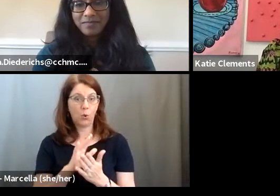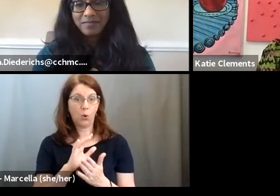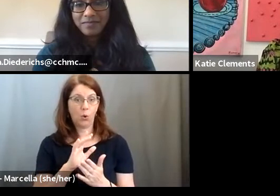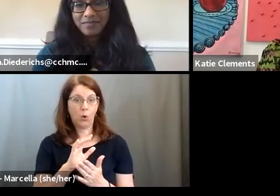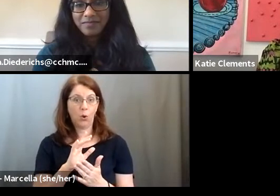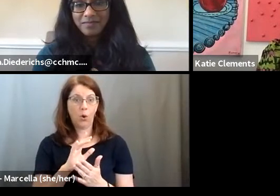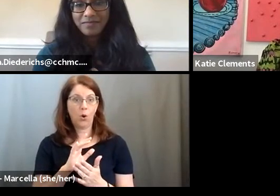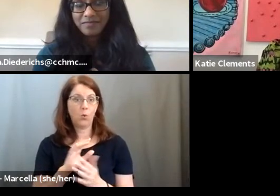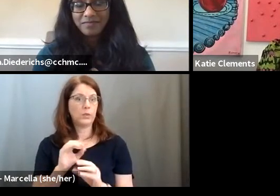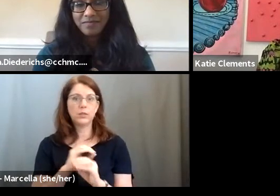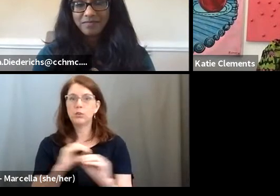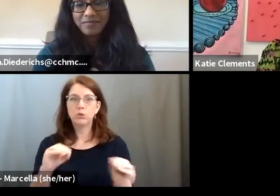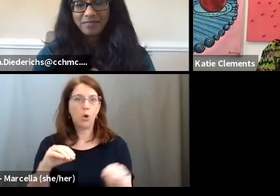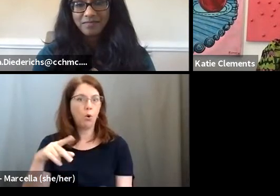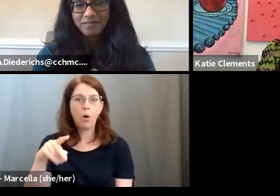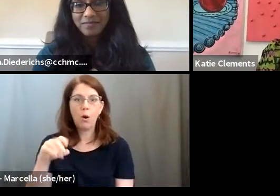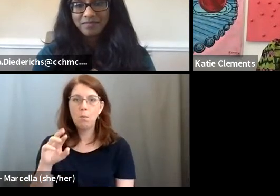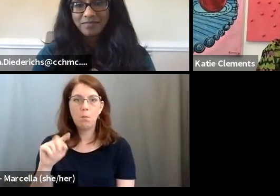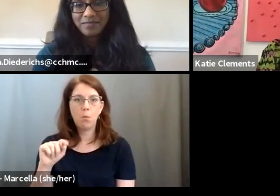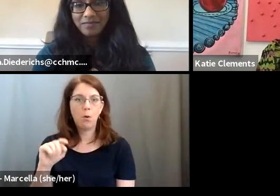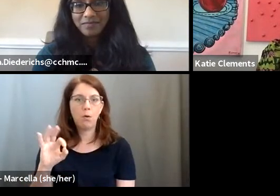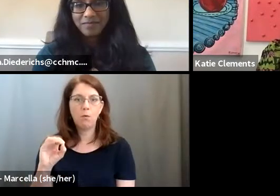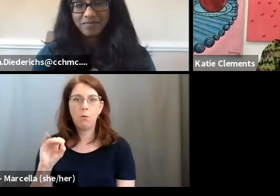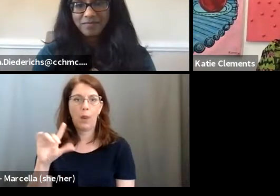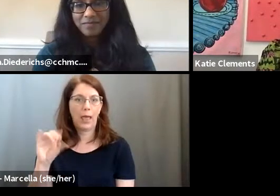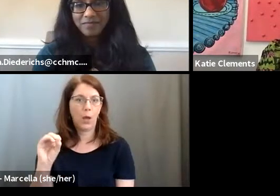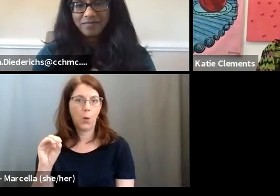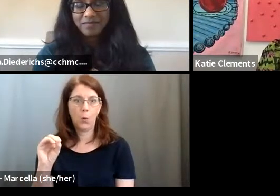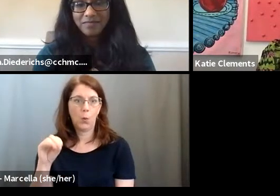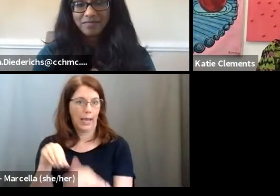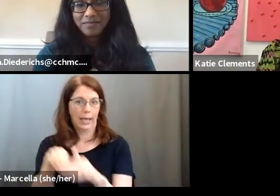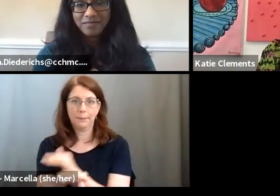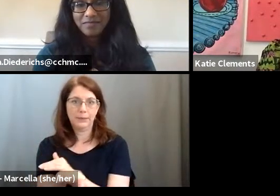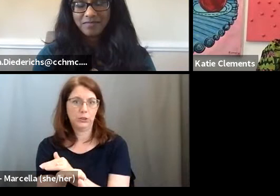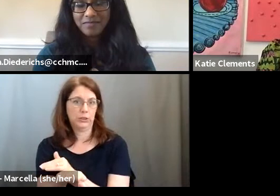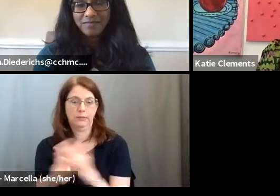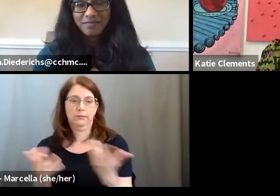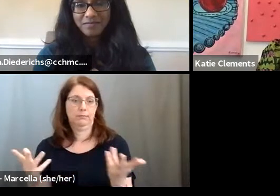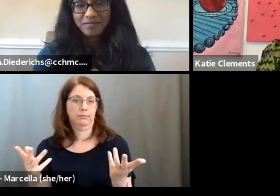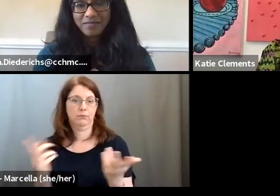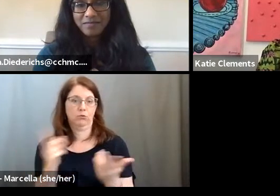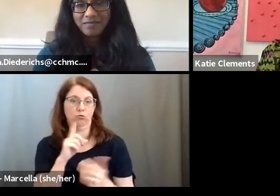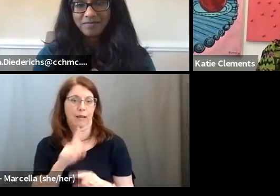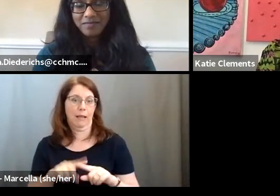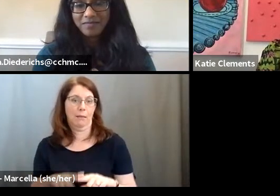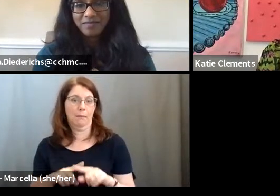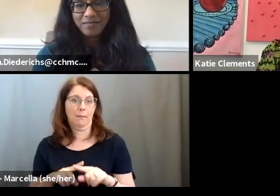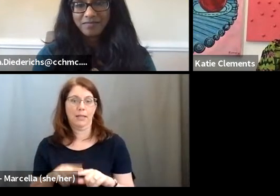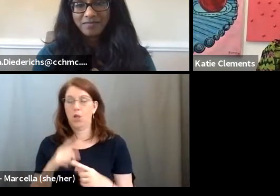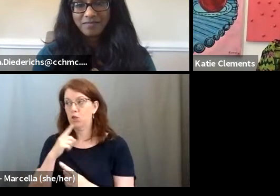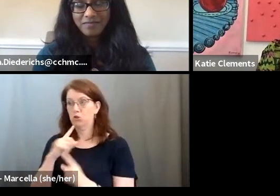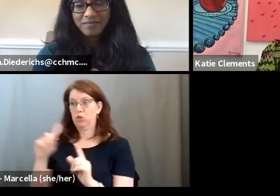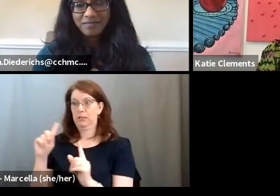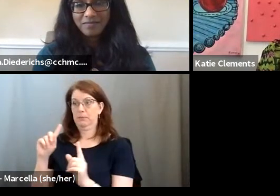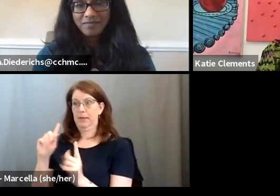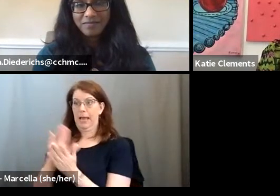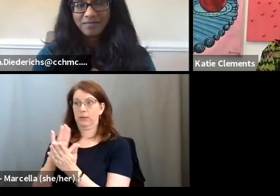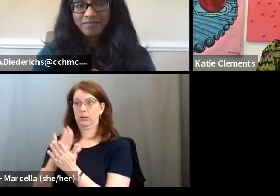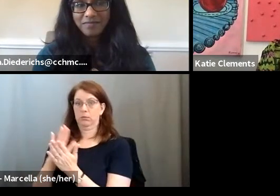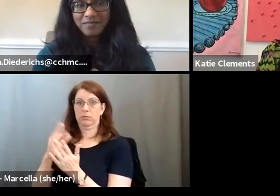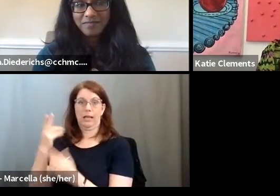it was a no portfolio admission at that point. was really based on your achievements in high school academically.